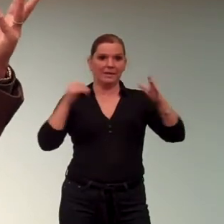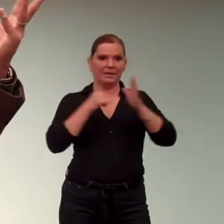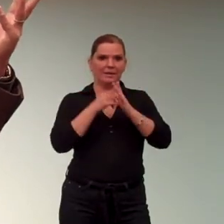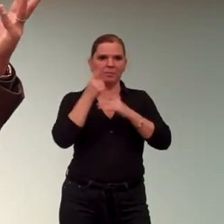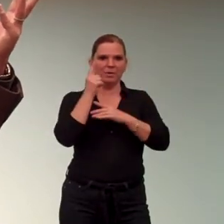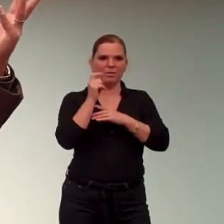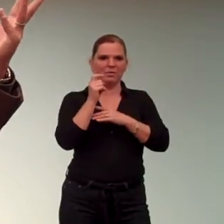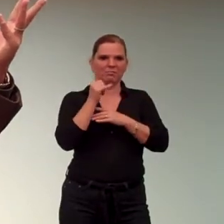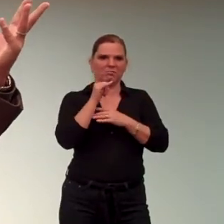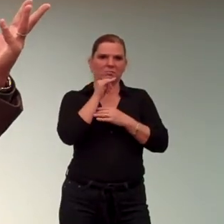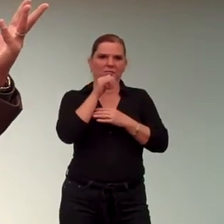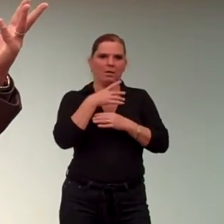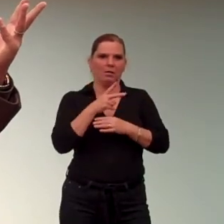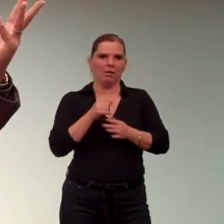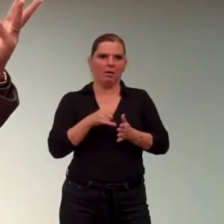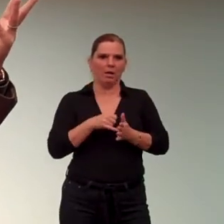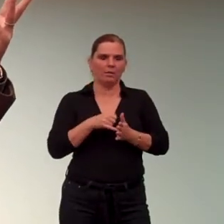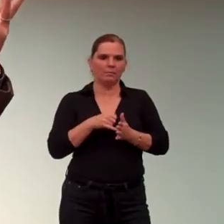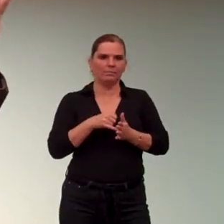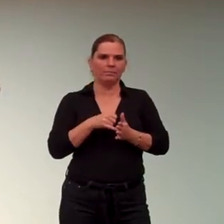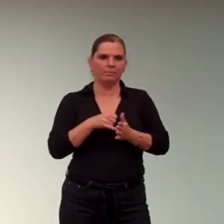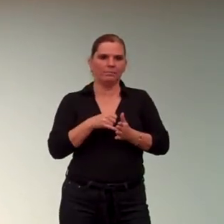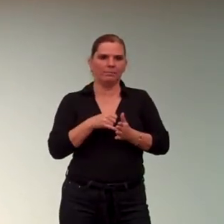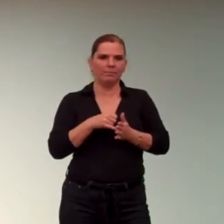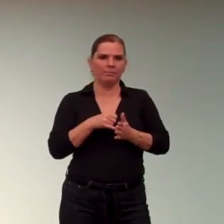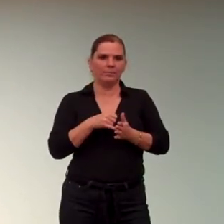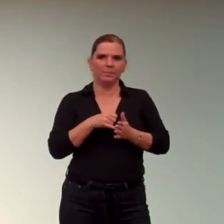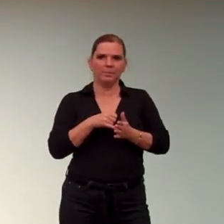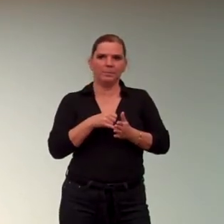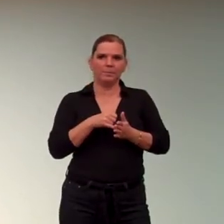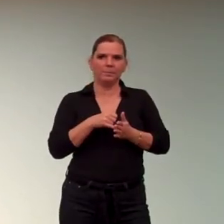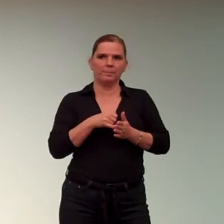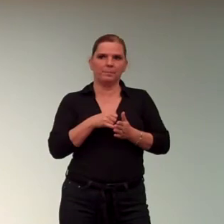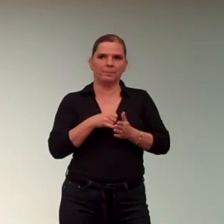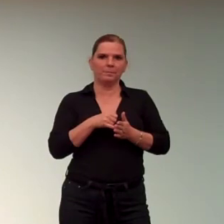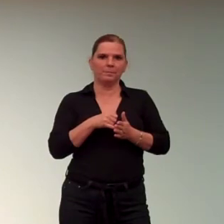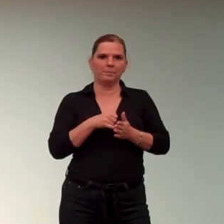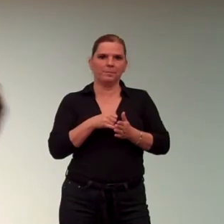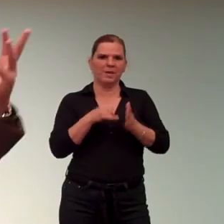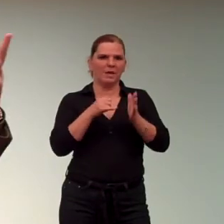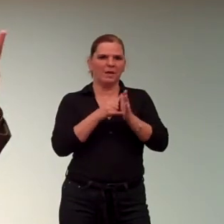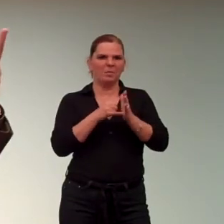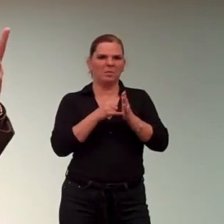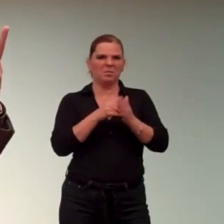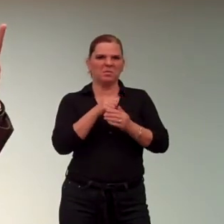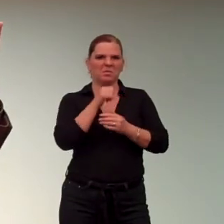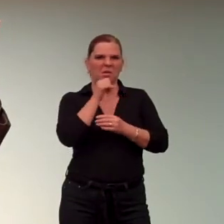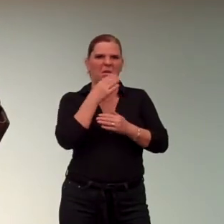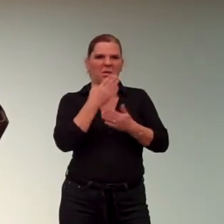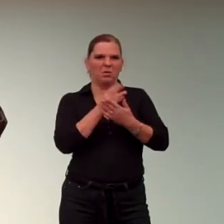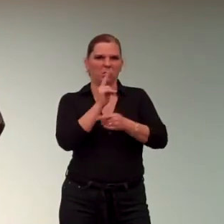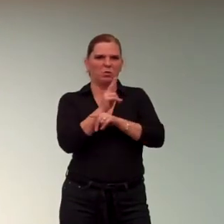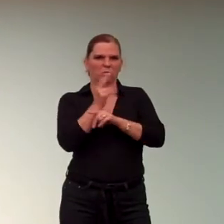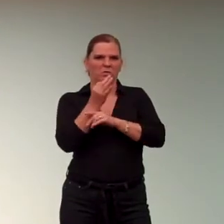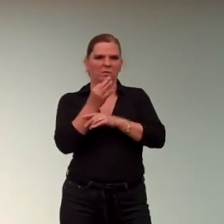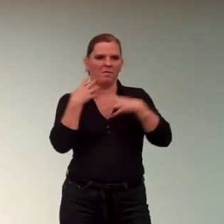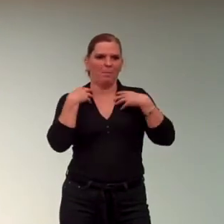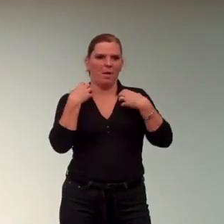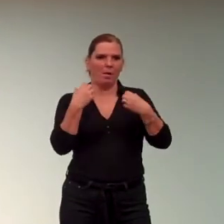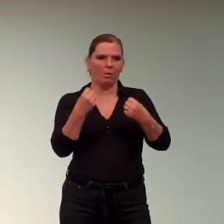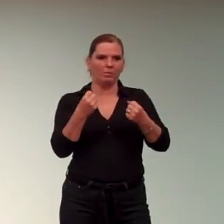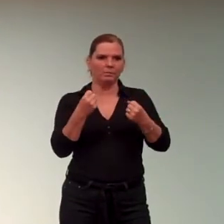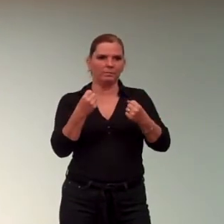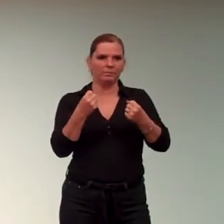unconstitutional. It was a misuse of power. Okay?